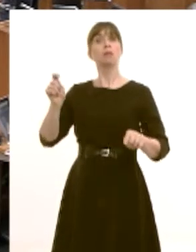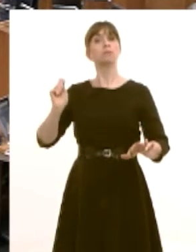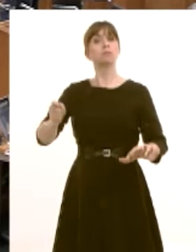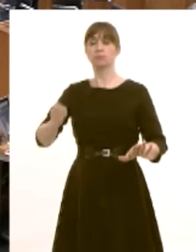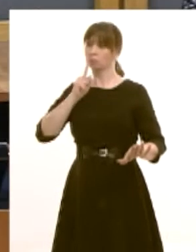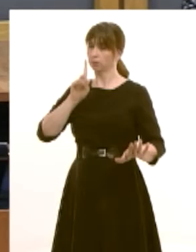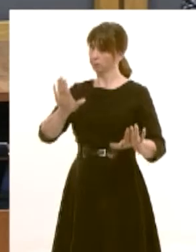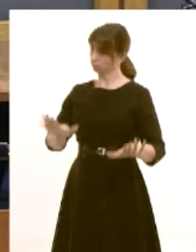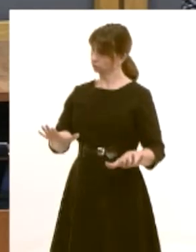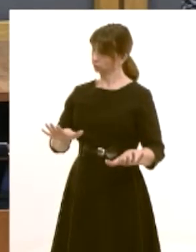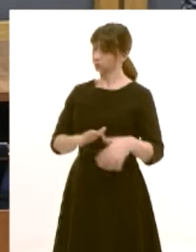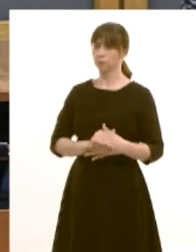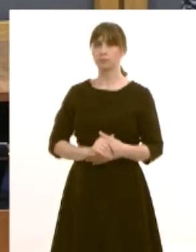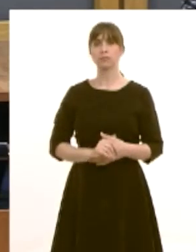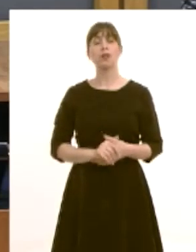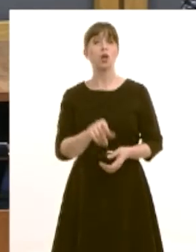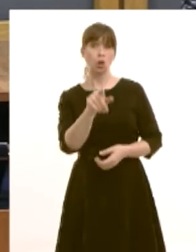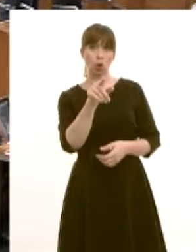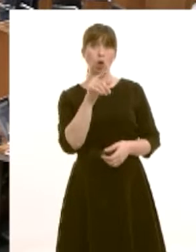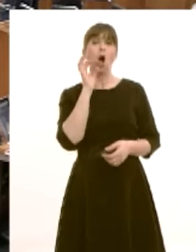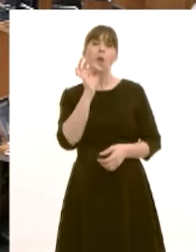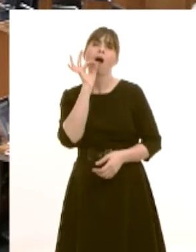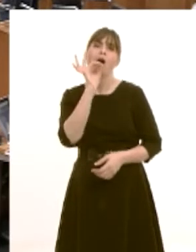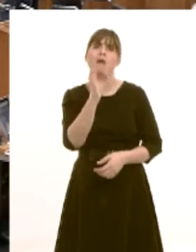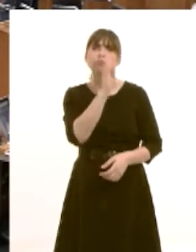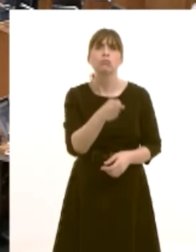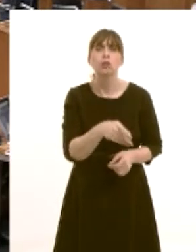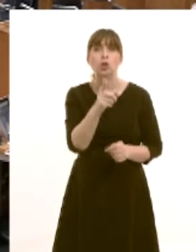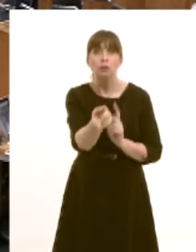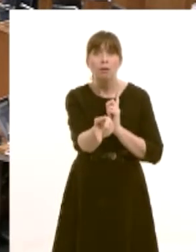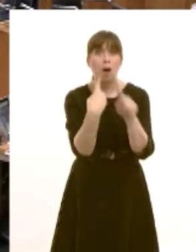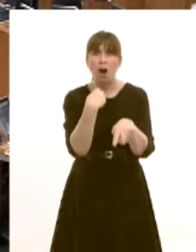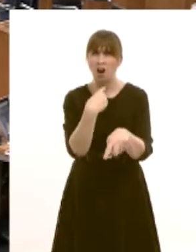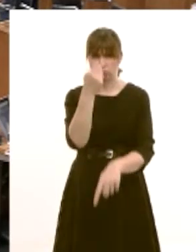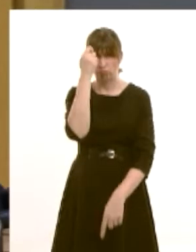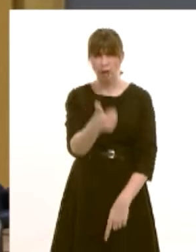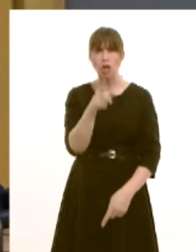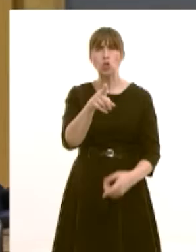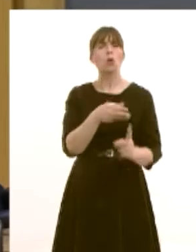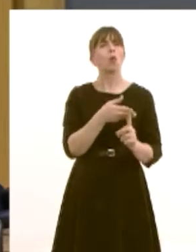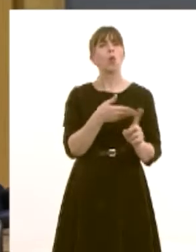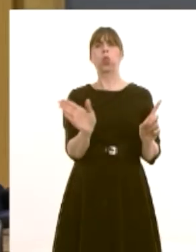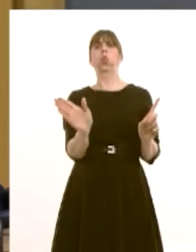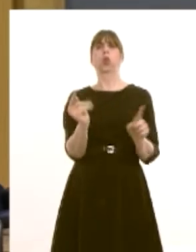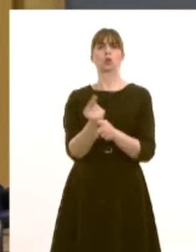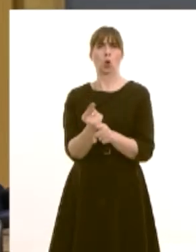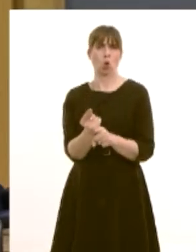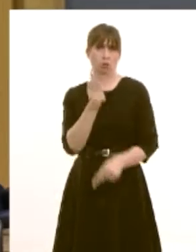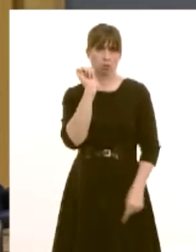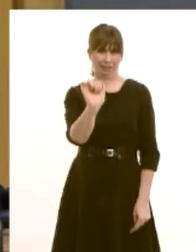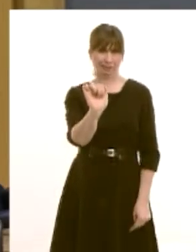that you avoid answering the questions and that you rarely engage now given that this is the final